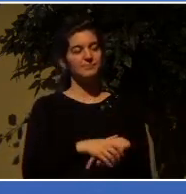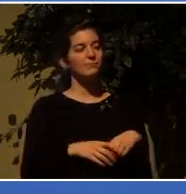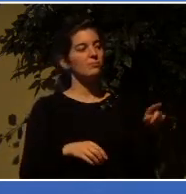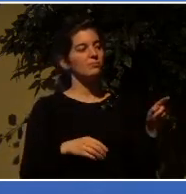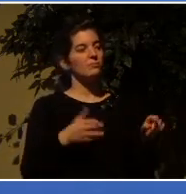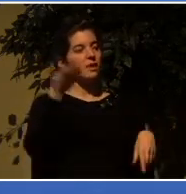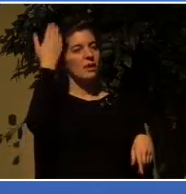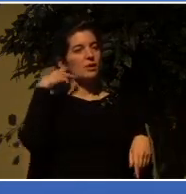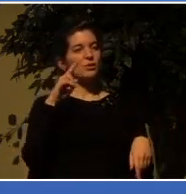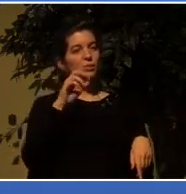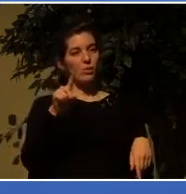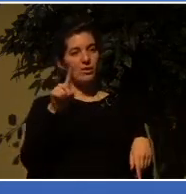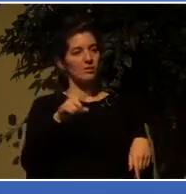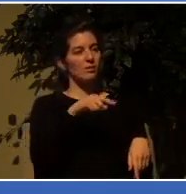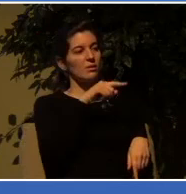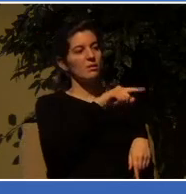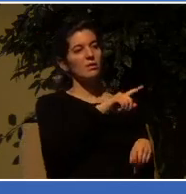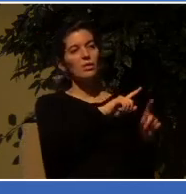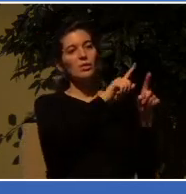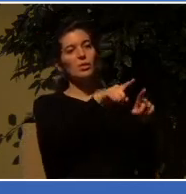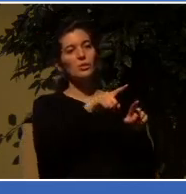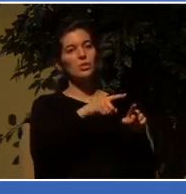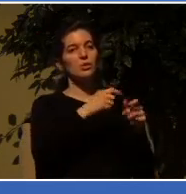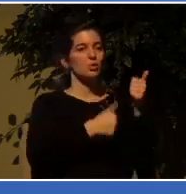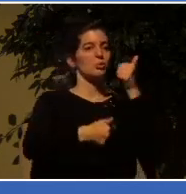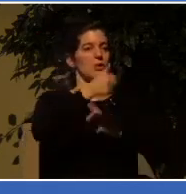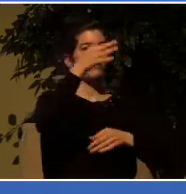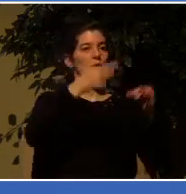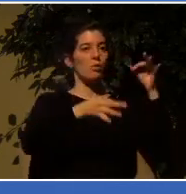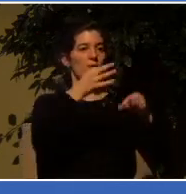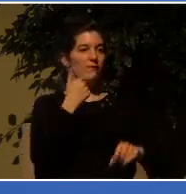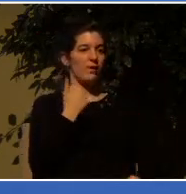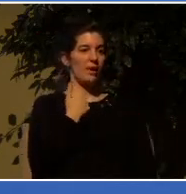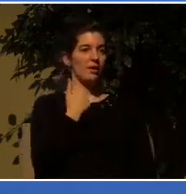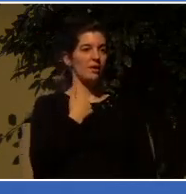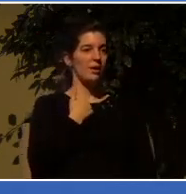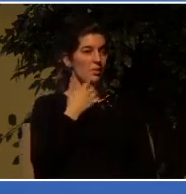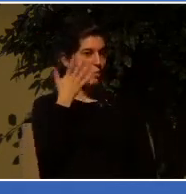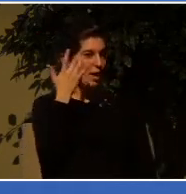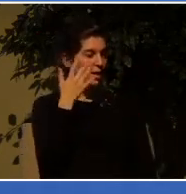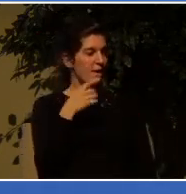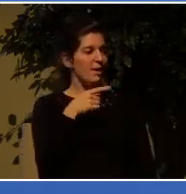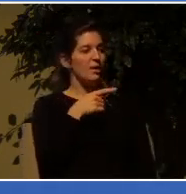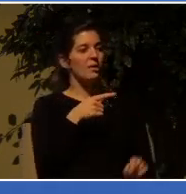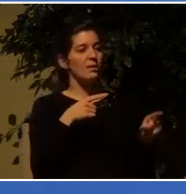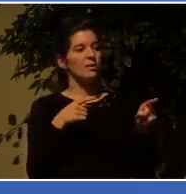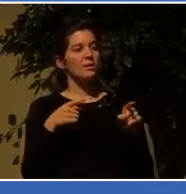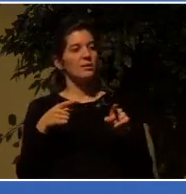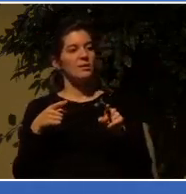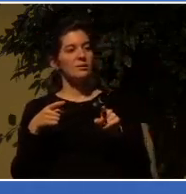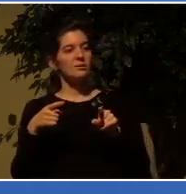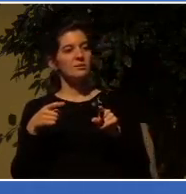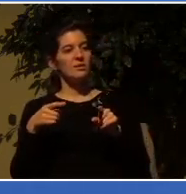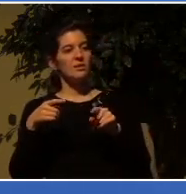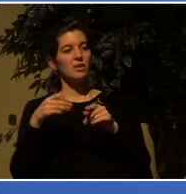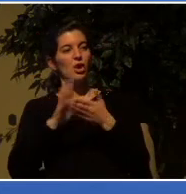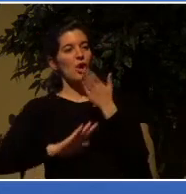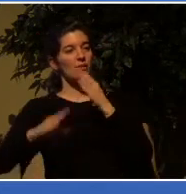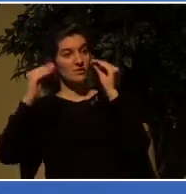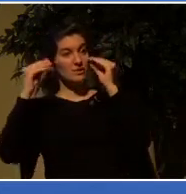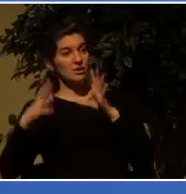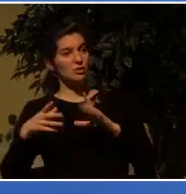because the British Columbia College of Teachers would not certify their education